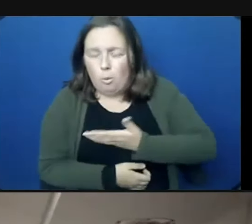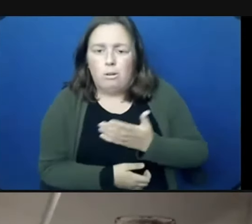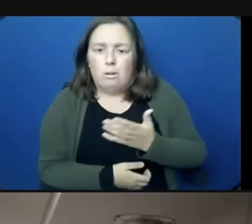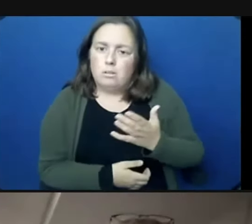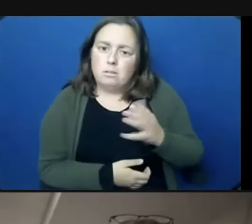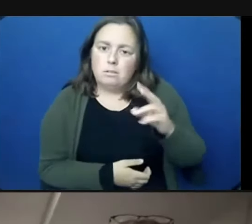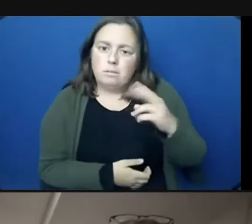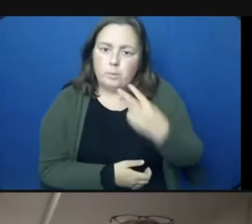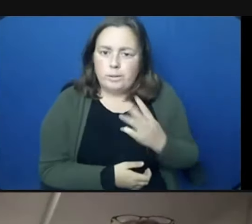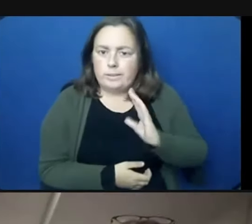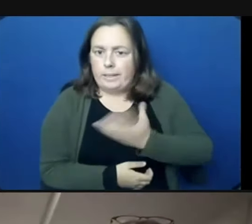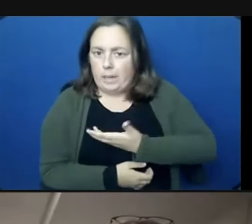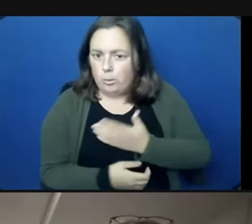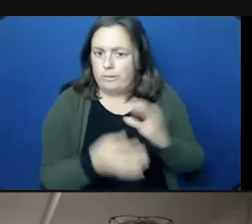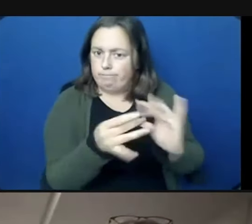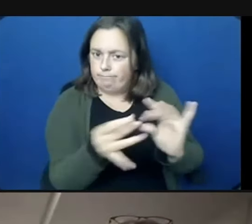that.